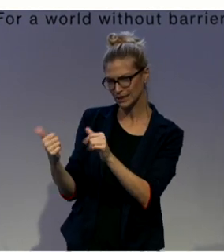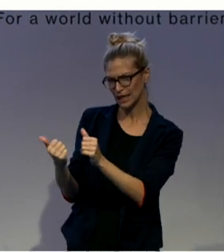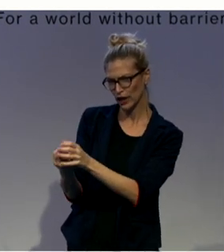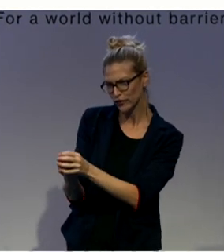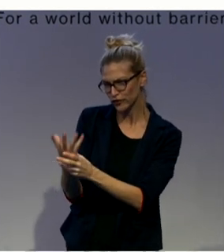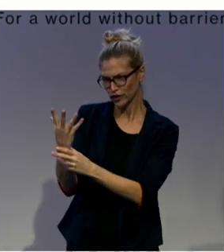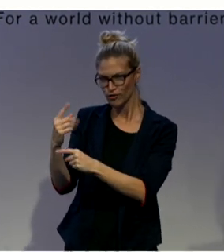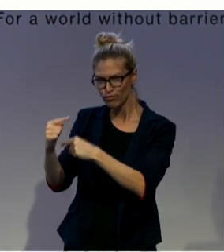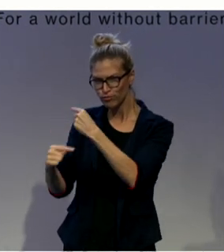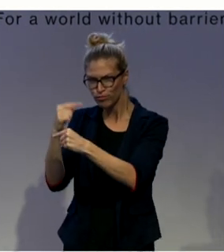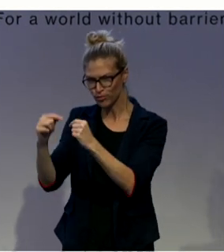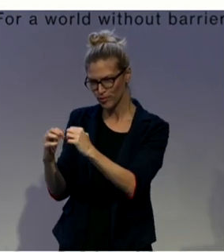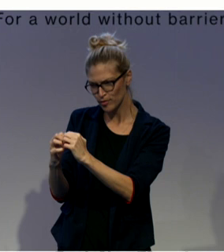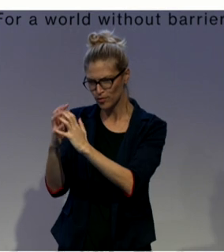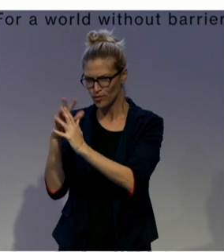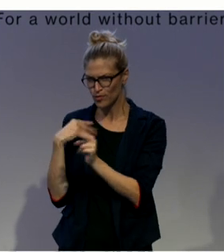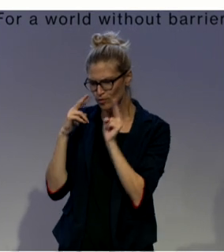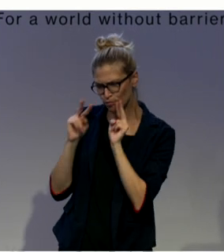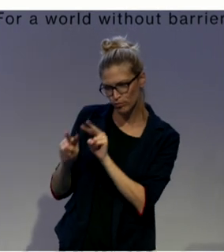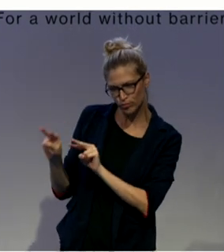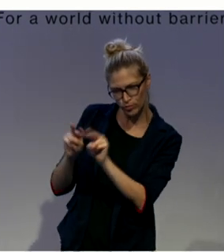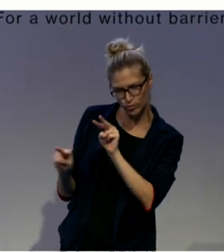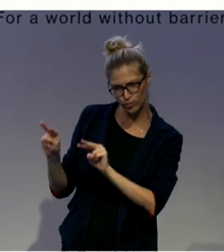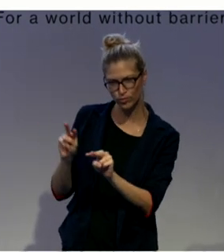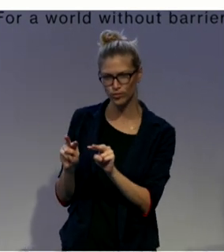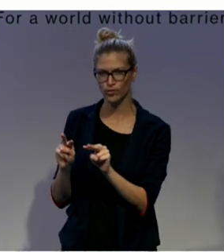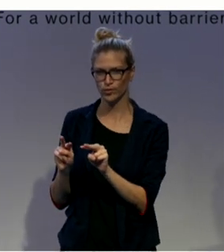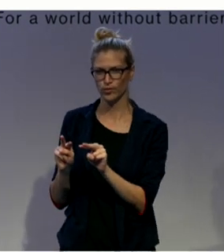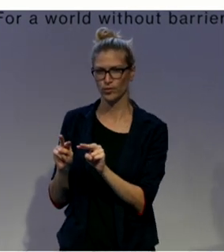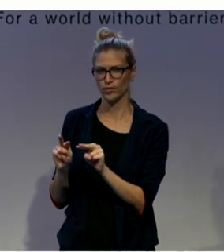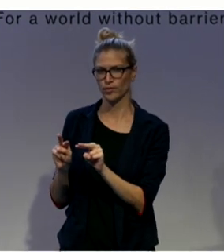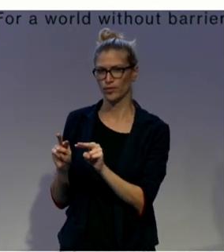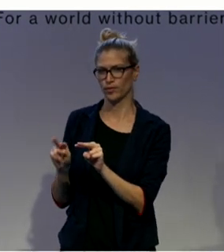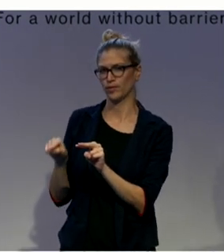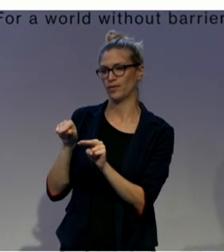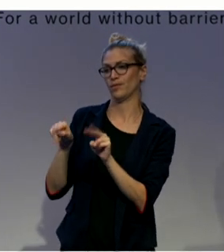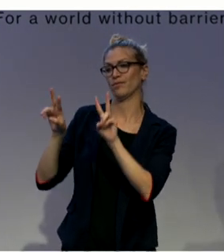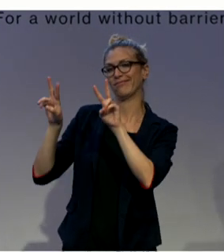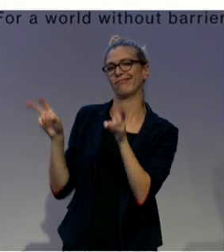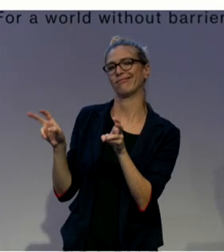inspired and supported by what we call communicational dilemmas.